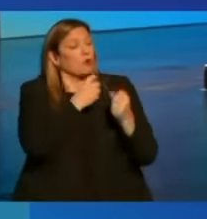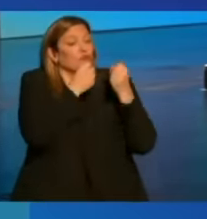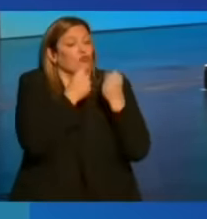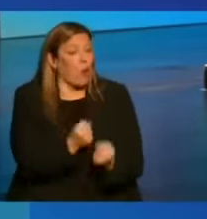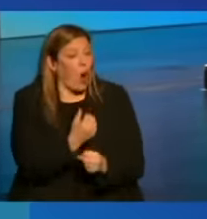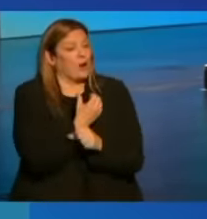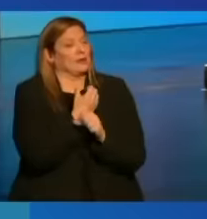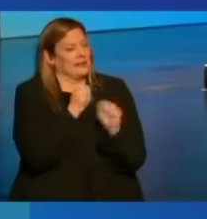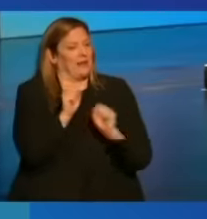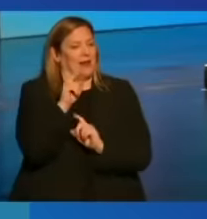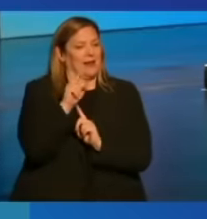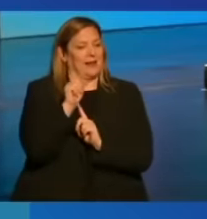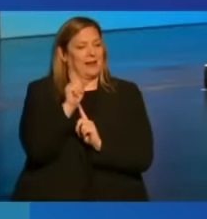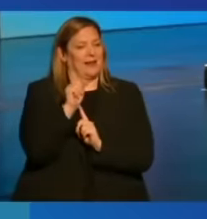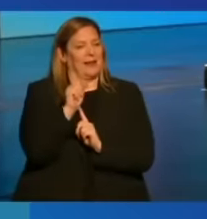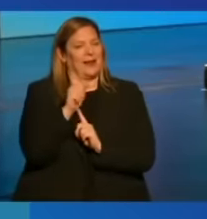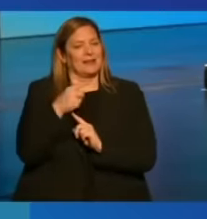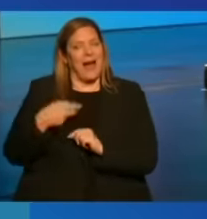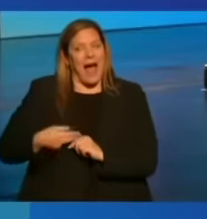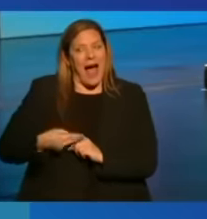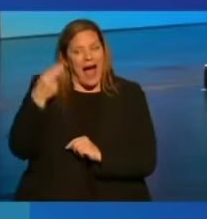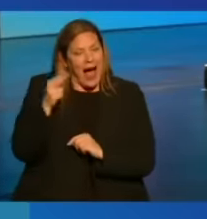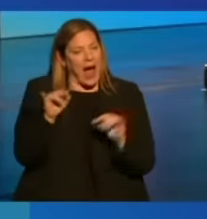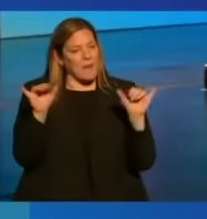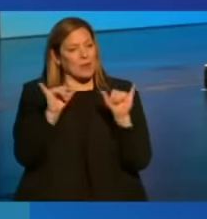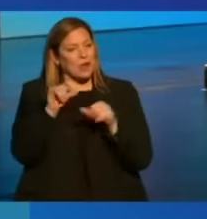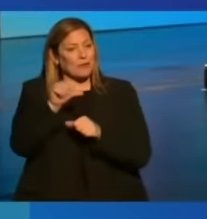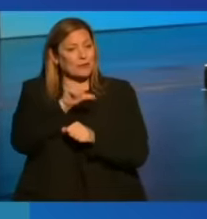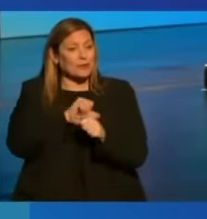is high measures of social trust.